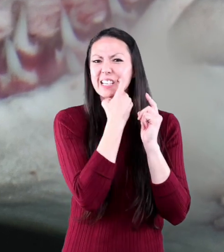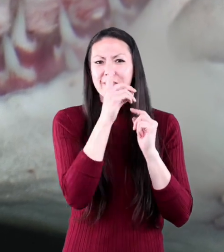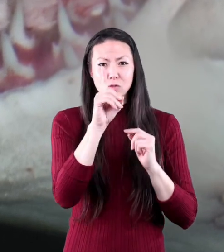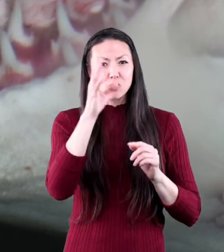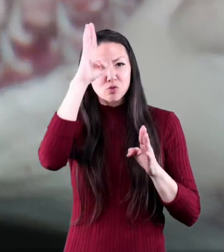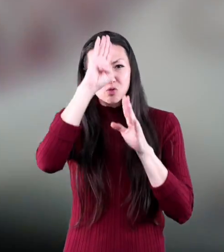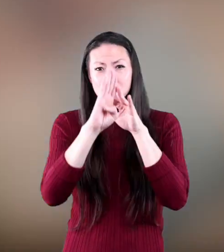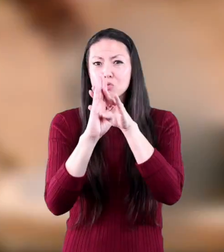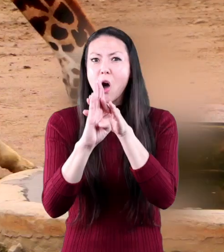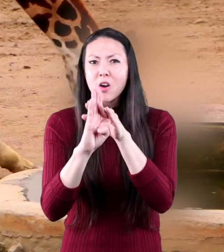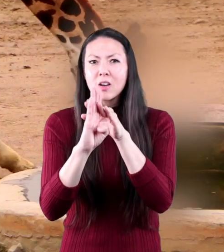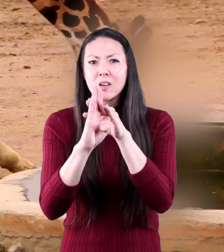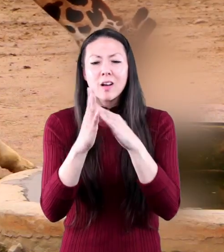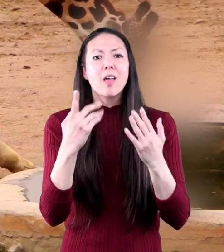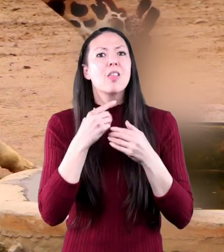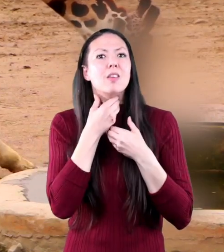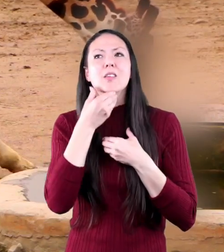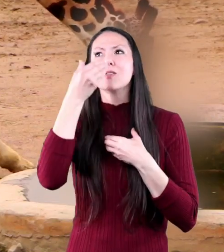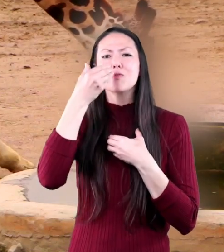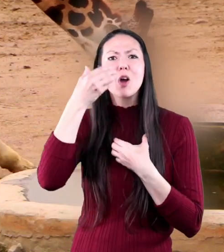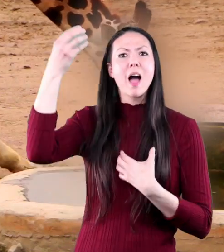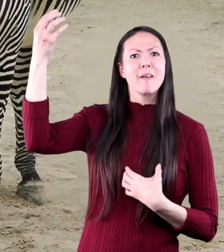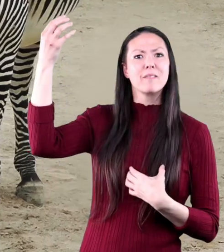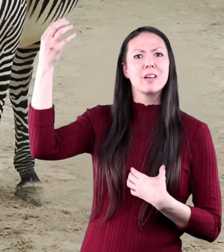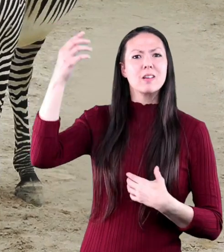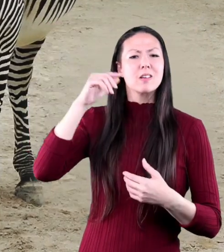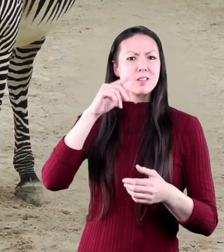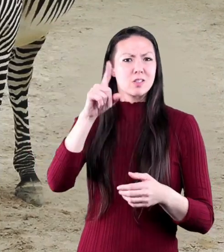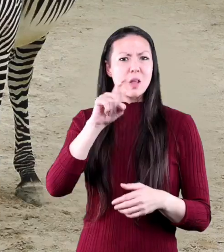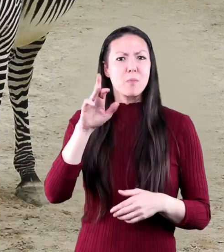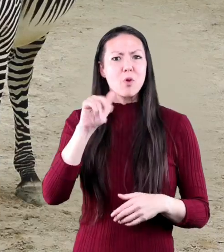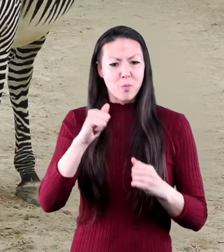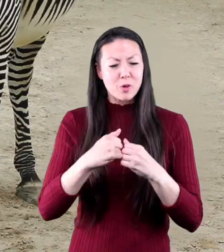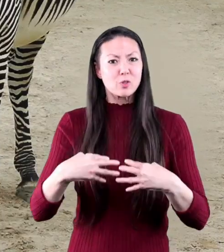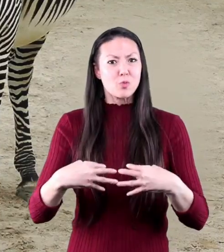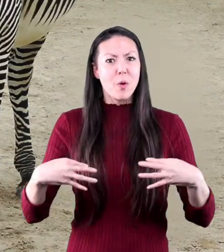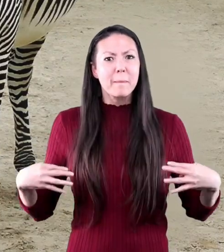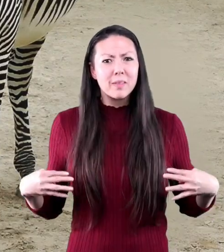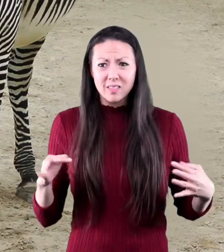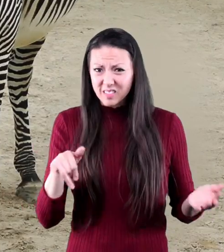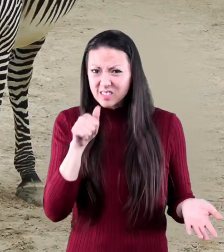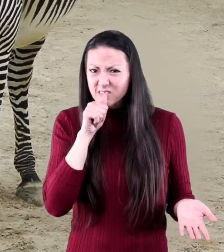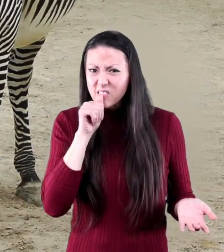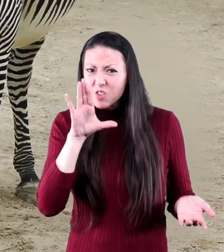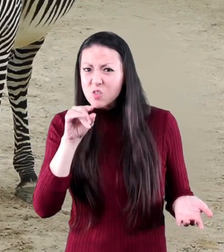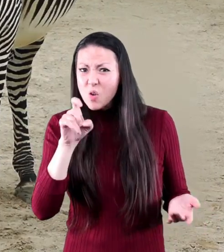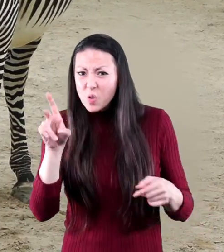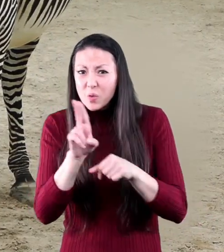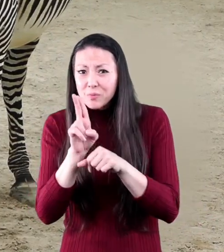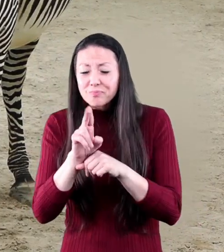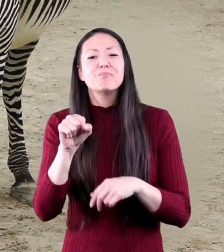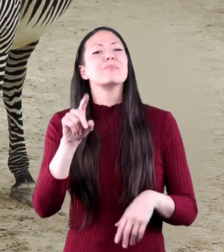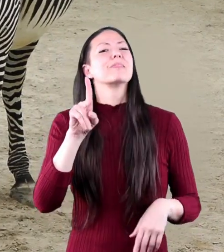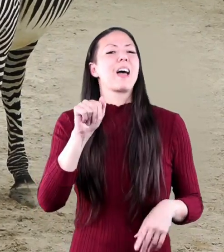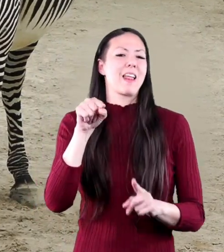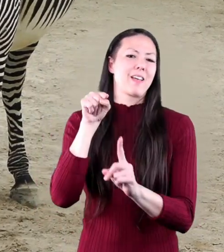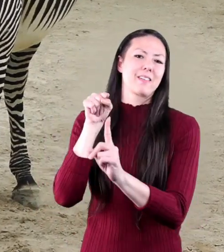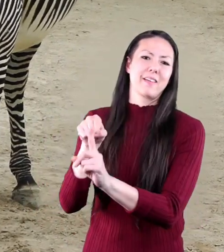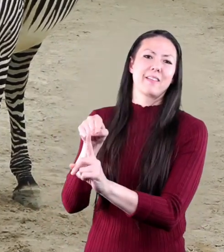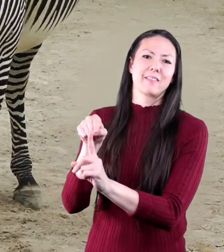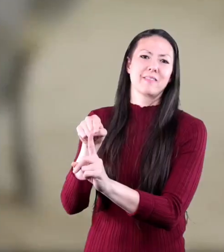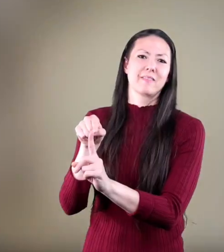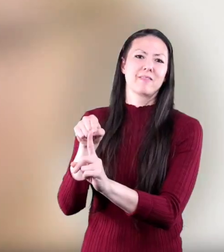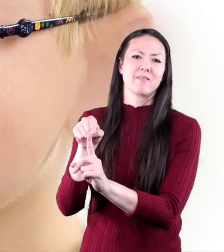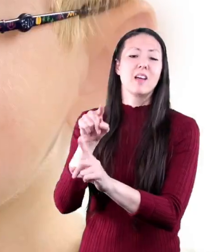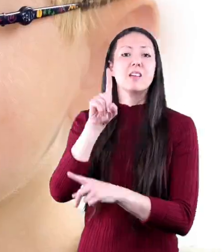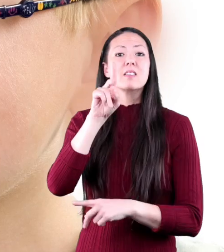in the DNA. A long-necked giraffe? And a zebra with stripes? The secret code? Yep. All in their